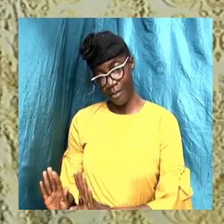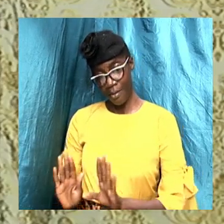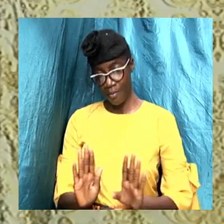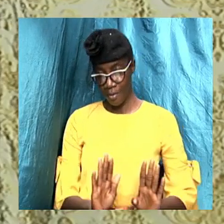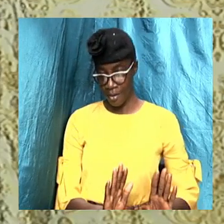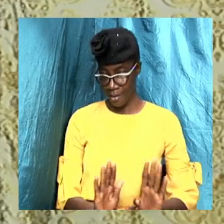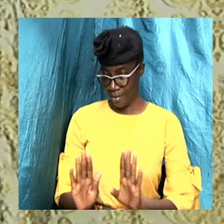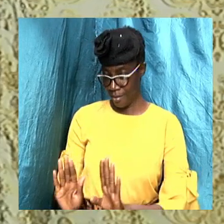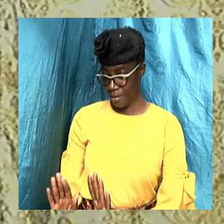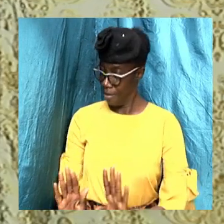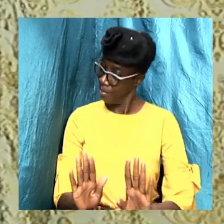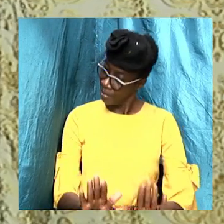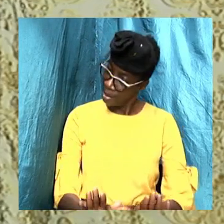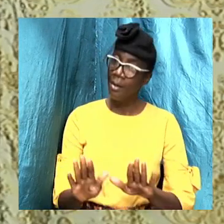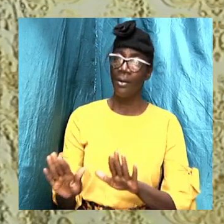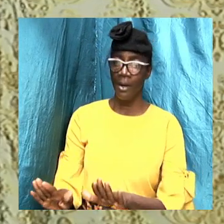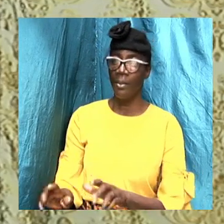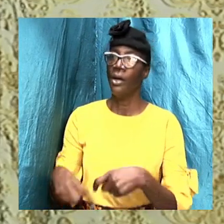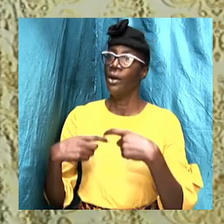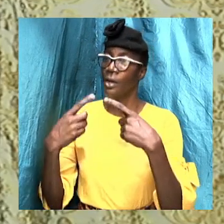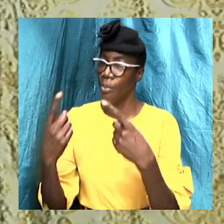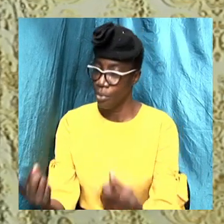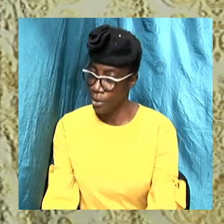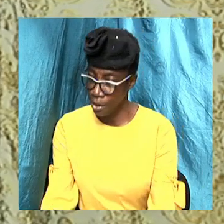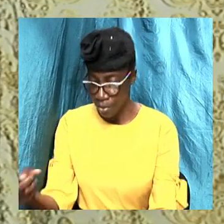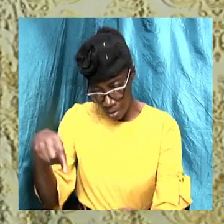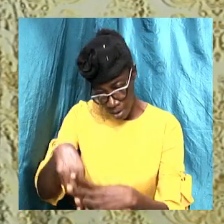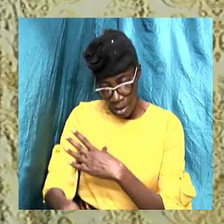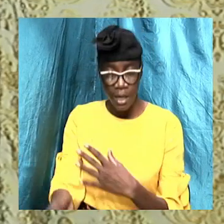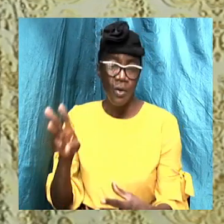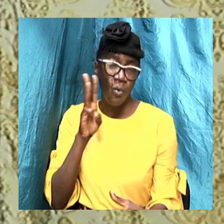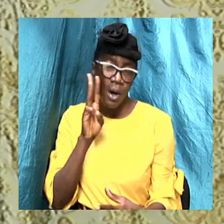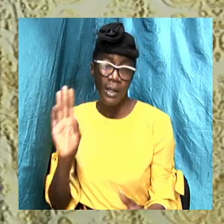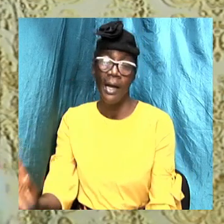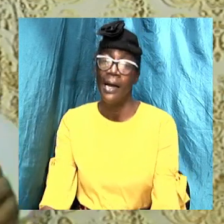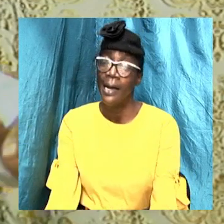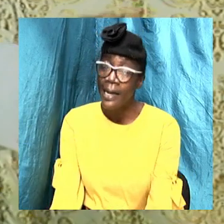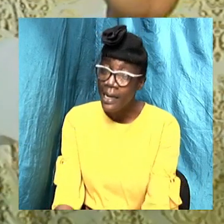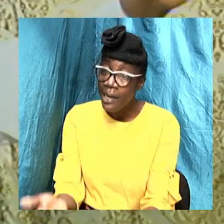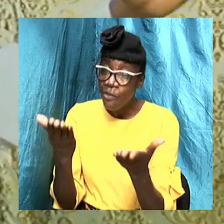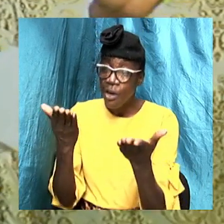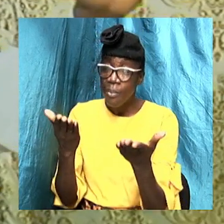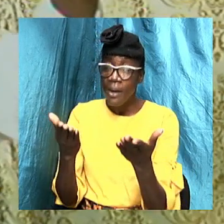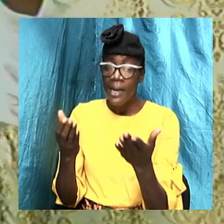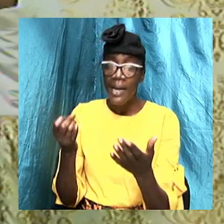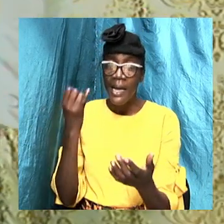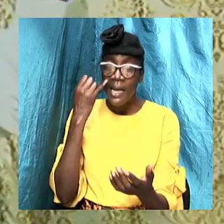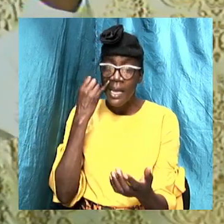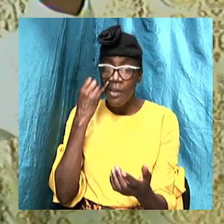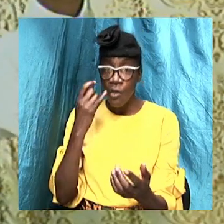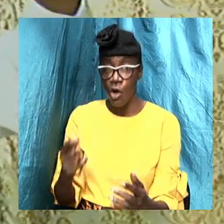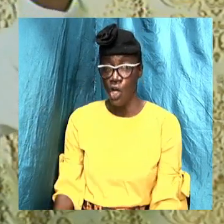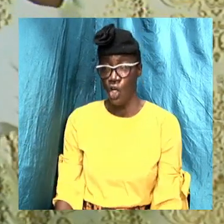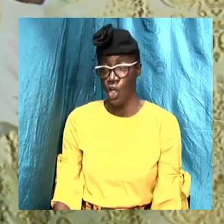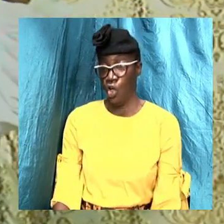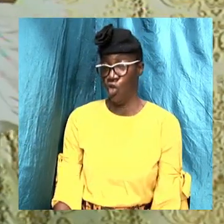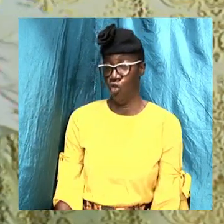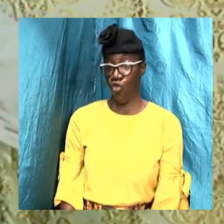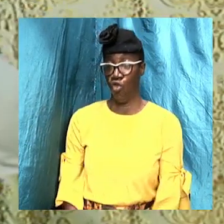put you down in the water and take your back as quick as possible if ever you kick up your foot kick up your hand